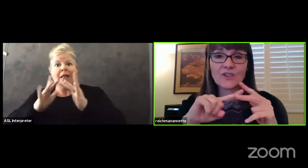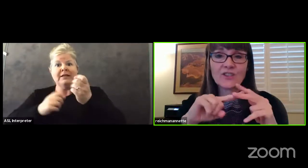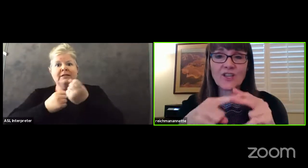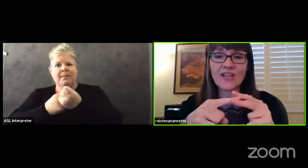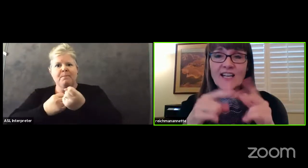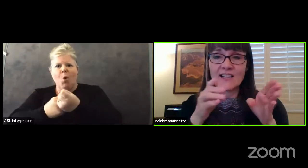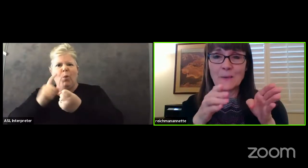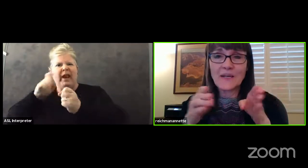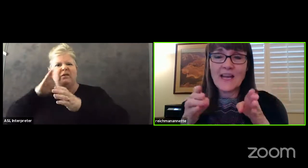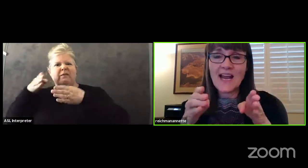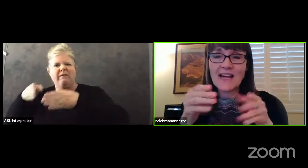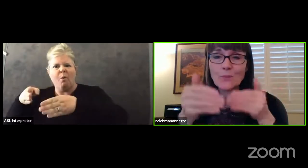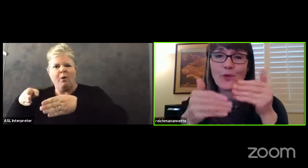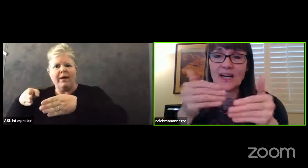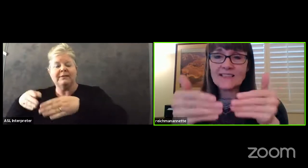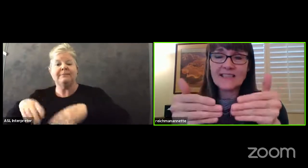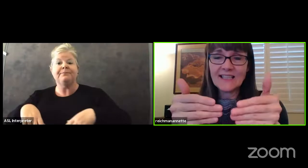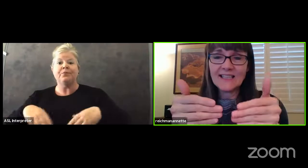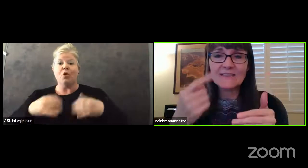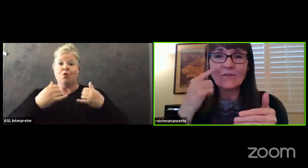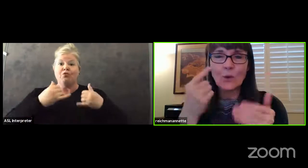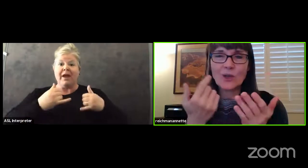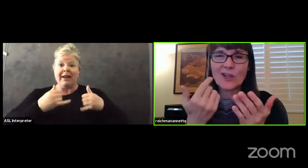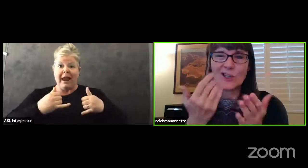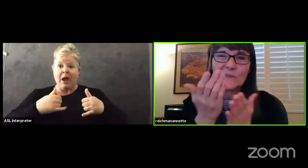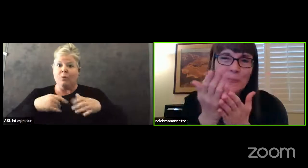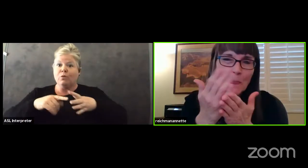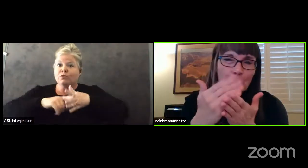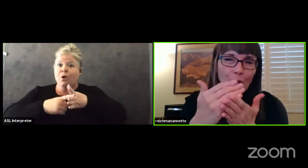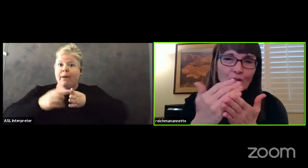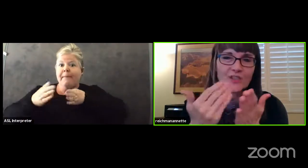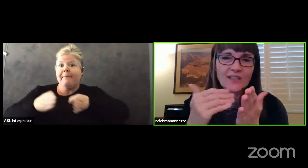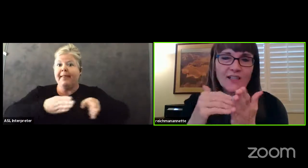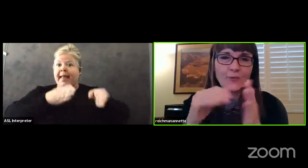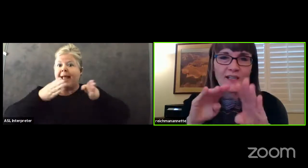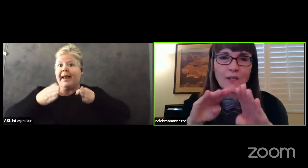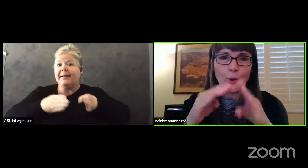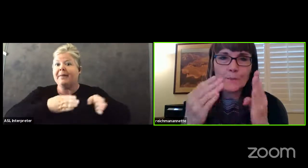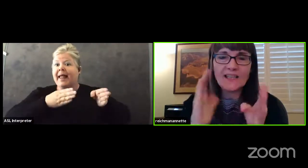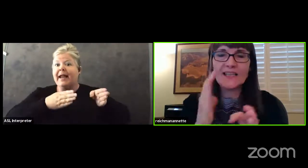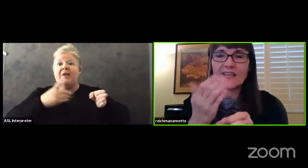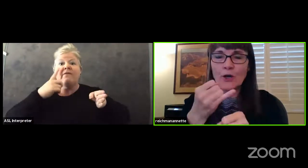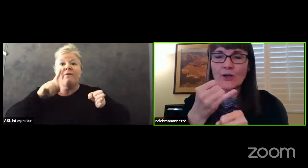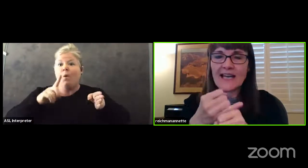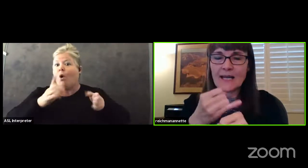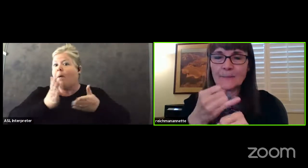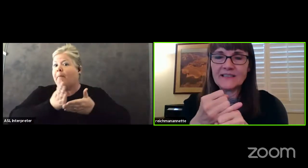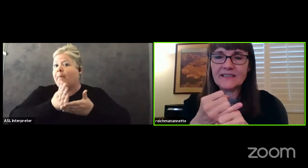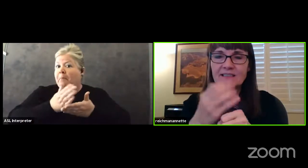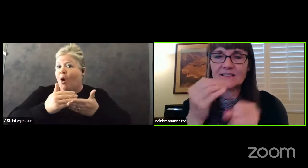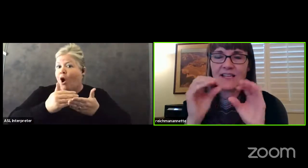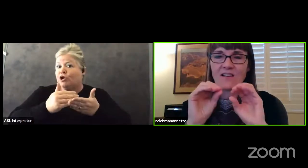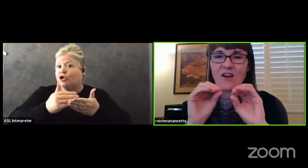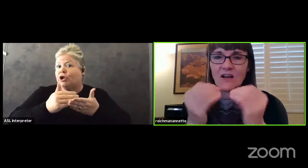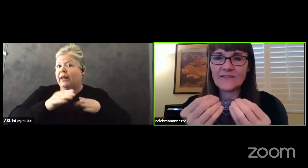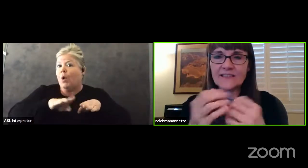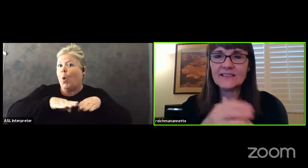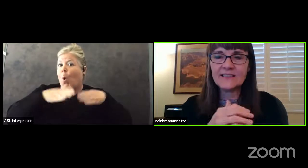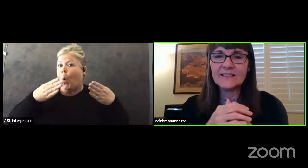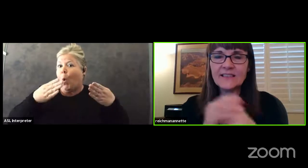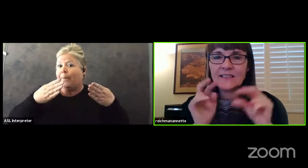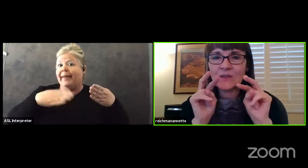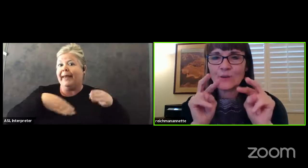we're starting the planning process for partially reopening our campuses and